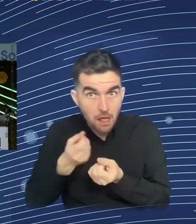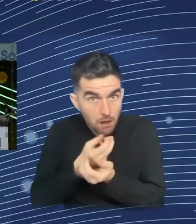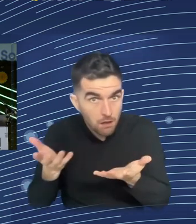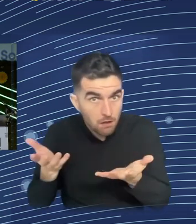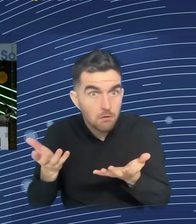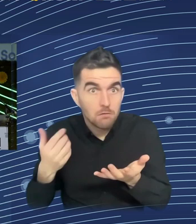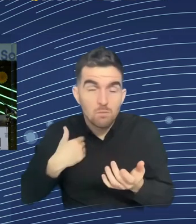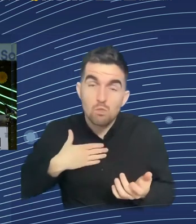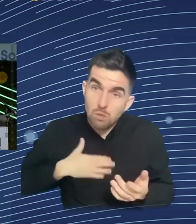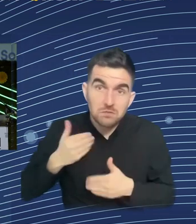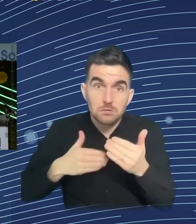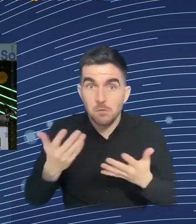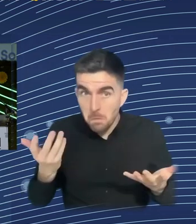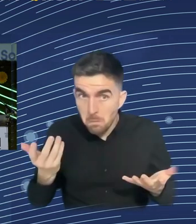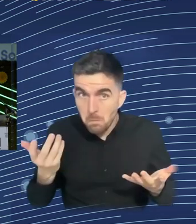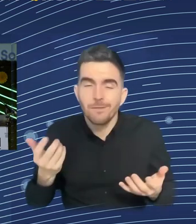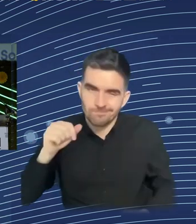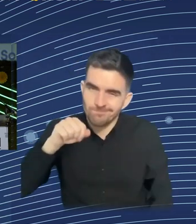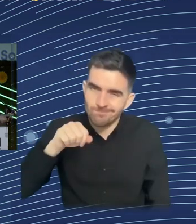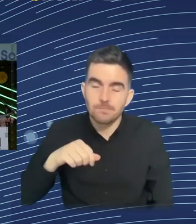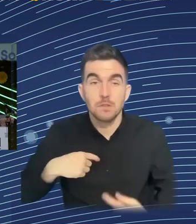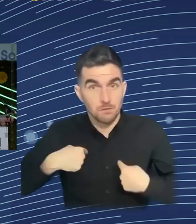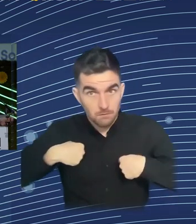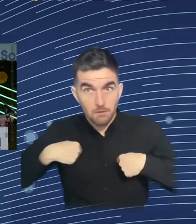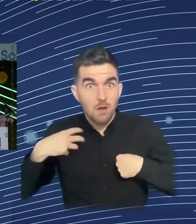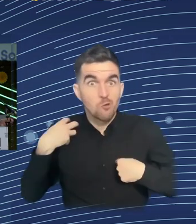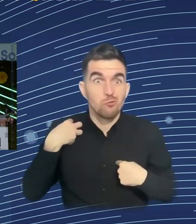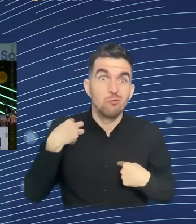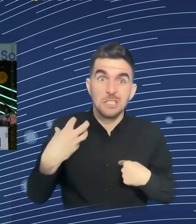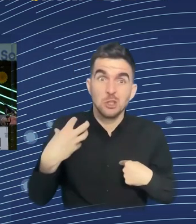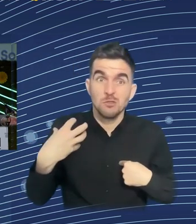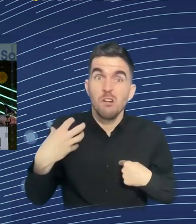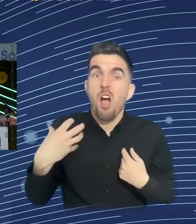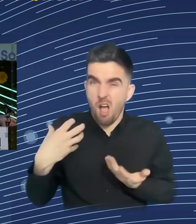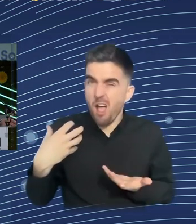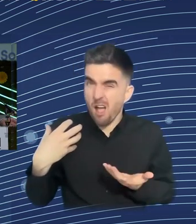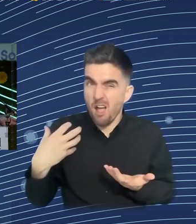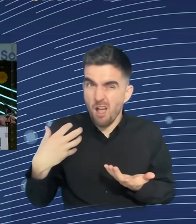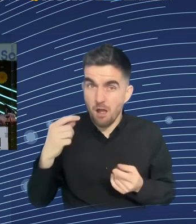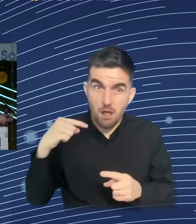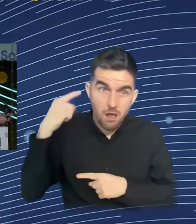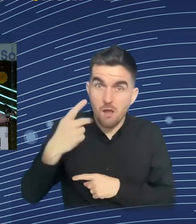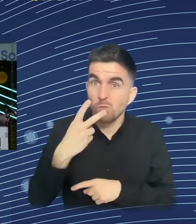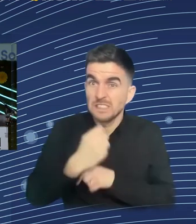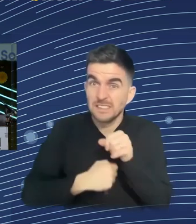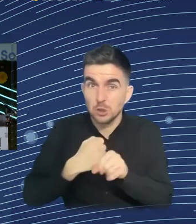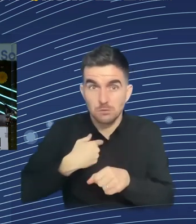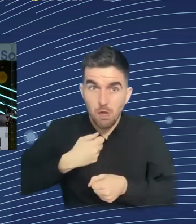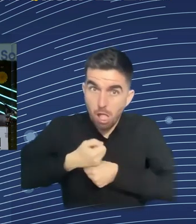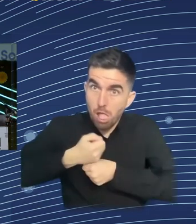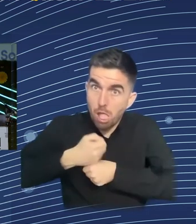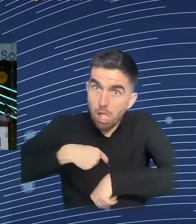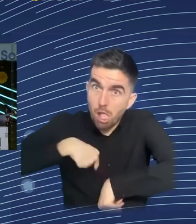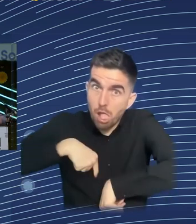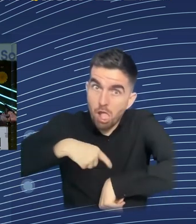from now, we're not going to want to work as many hours as we do. Only a few years ago, we were working 40 hours a week, 50 weeks a